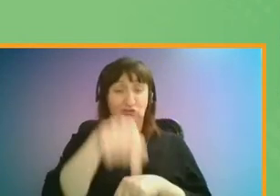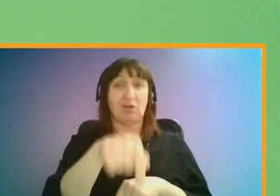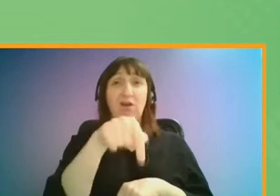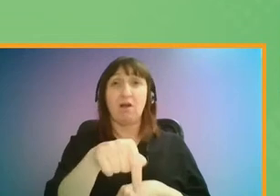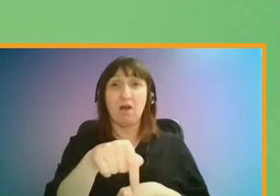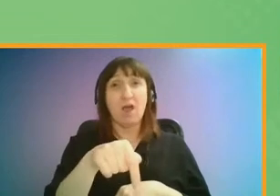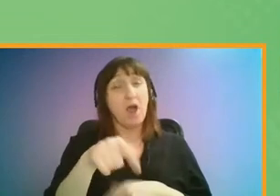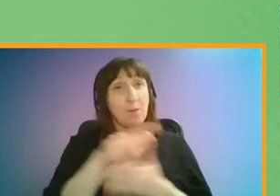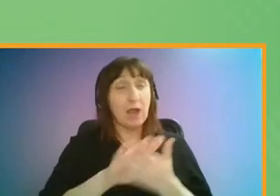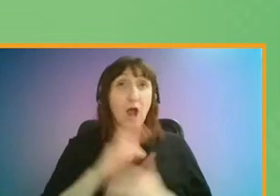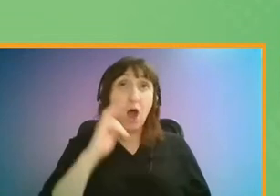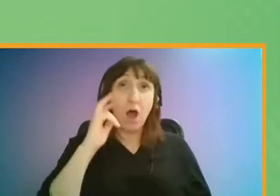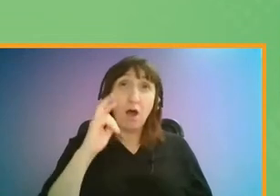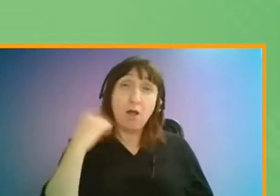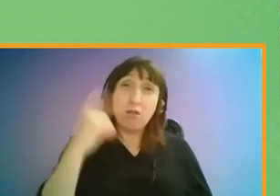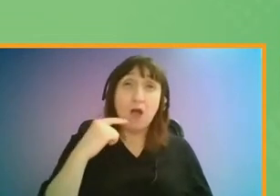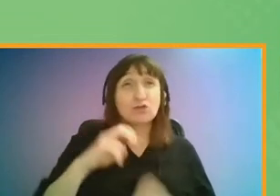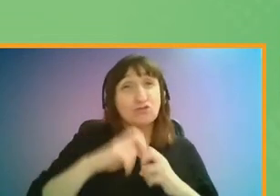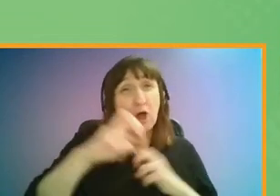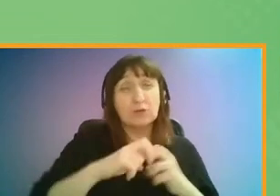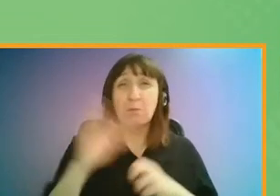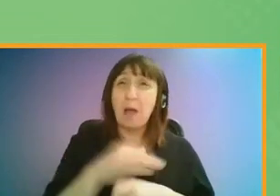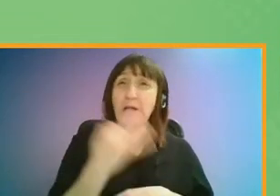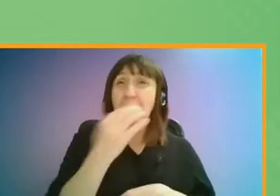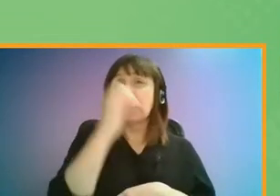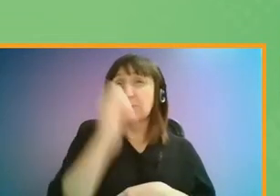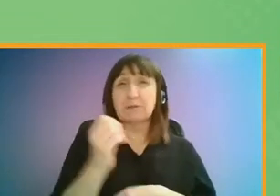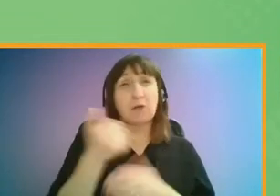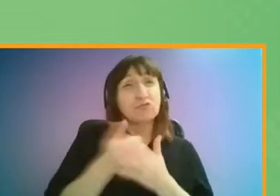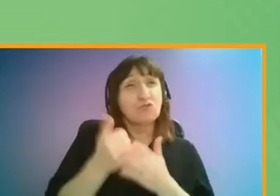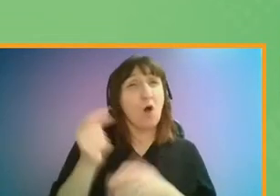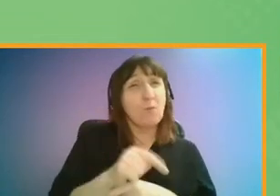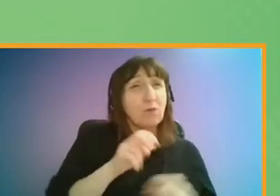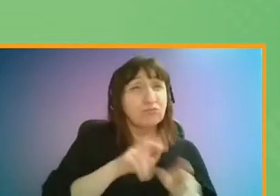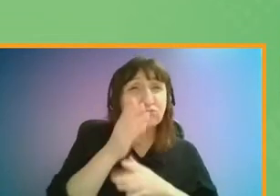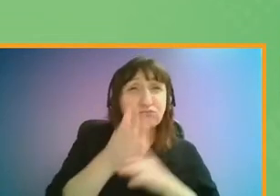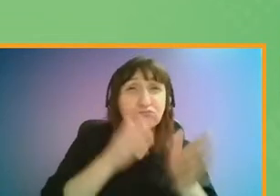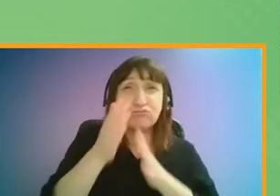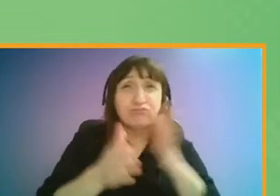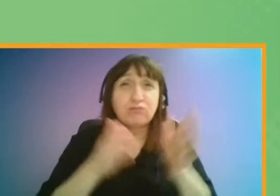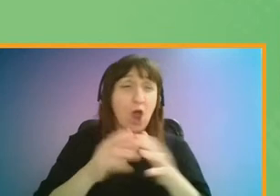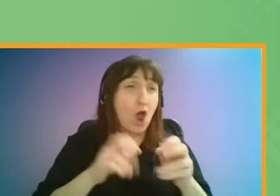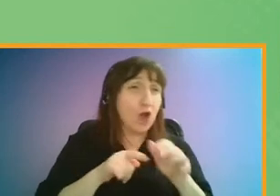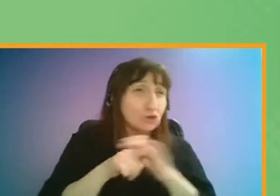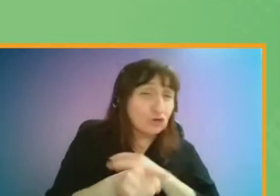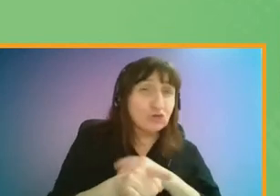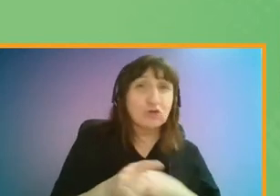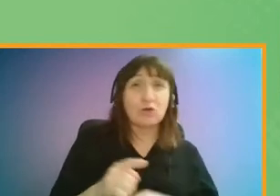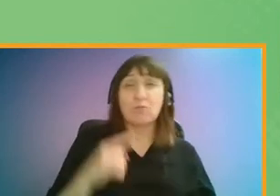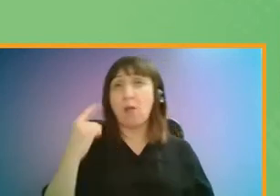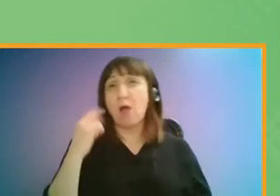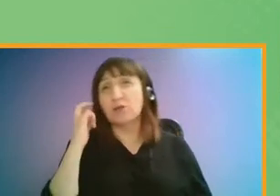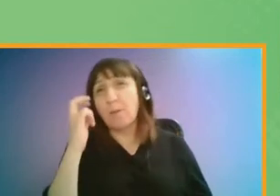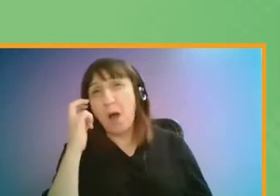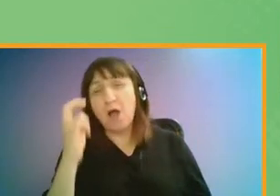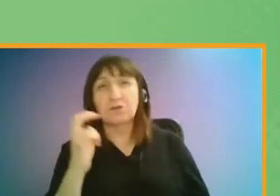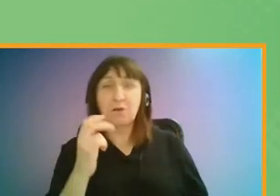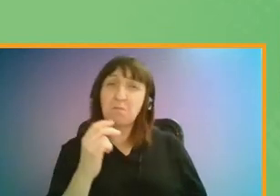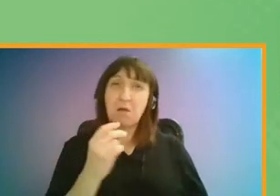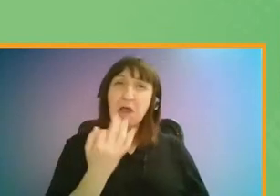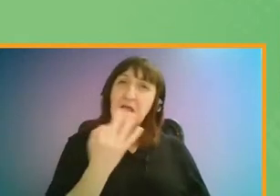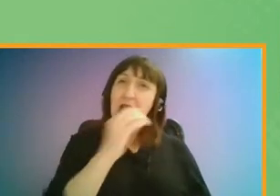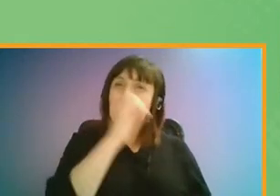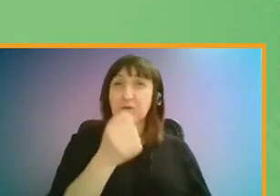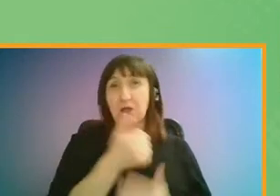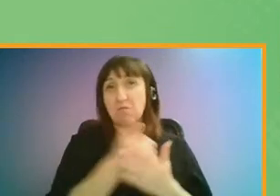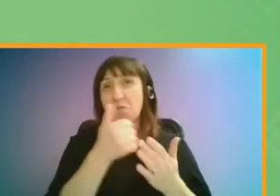London transport has returned to around 80% of normal use. This means rail services, the Tube and London's buses are running with about 80% of the normal